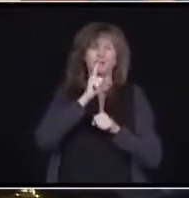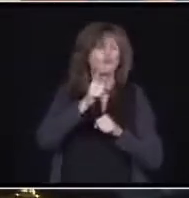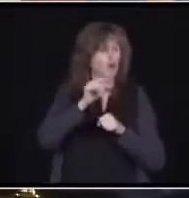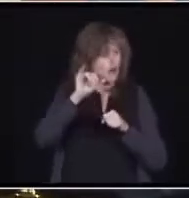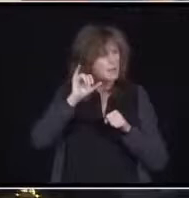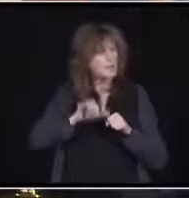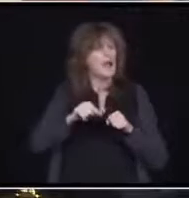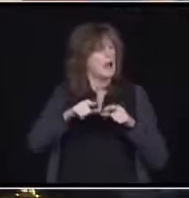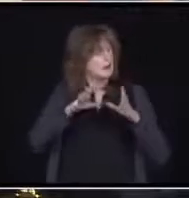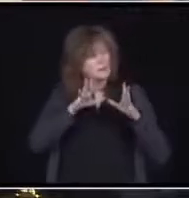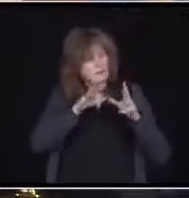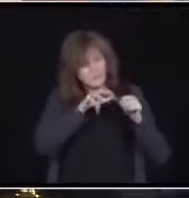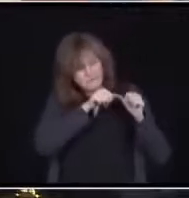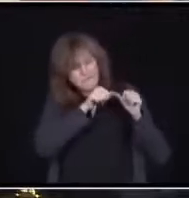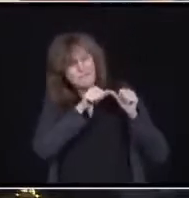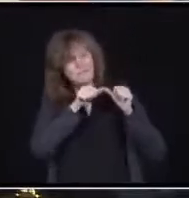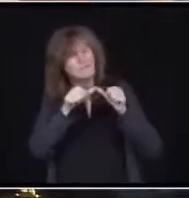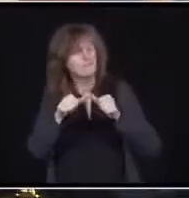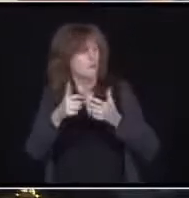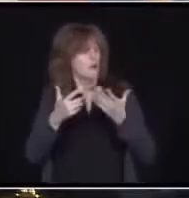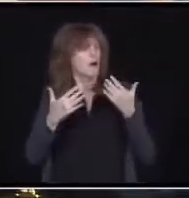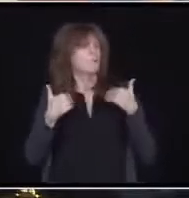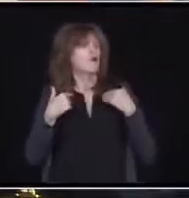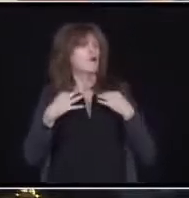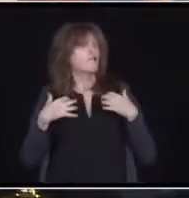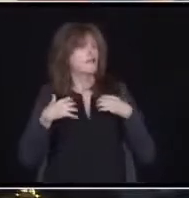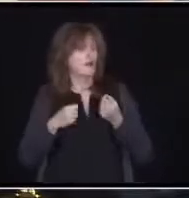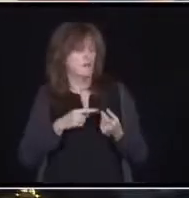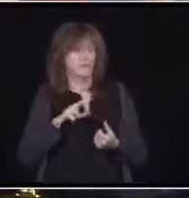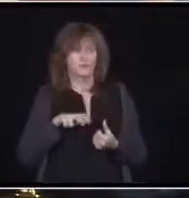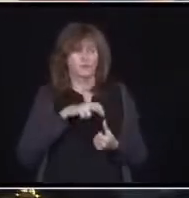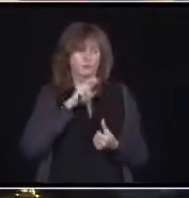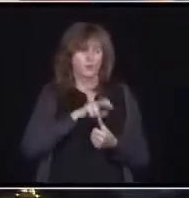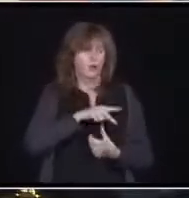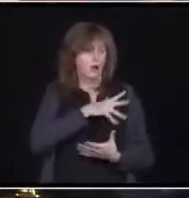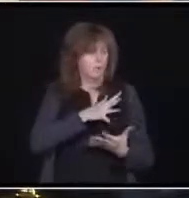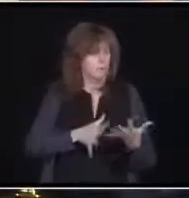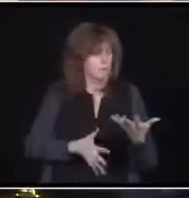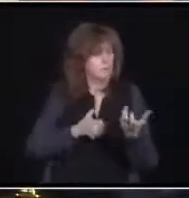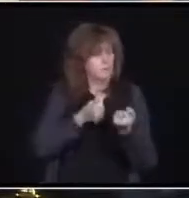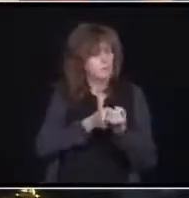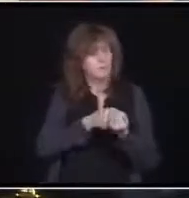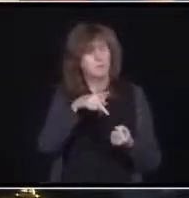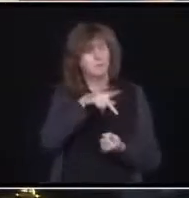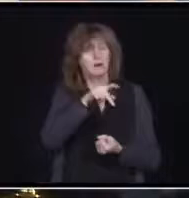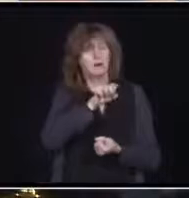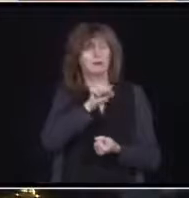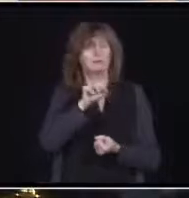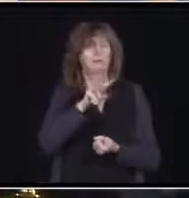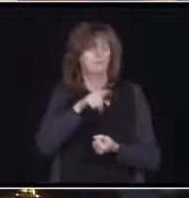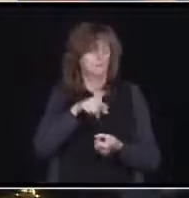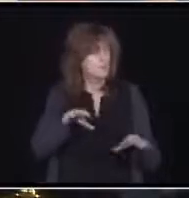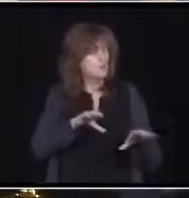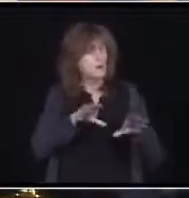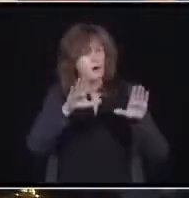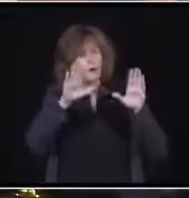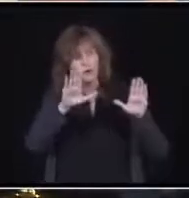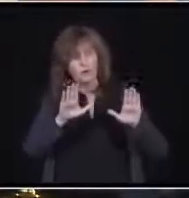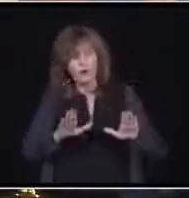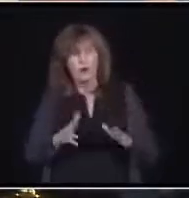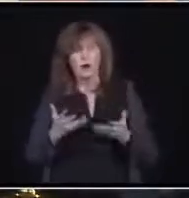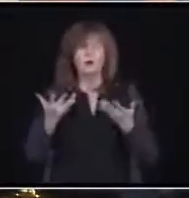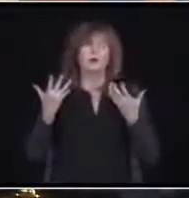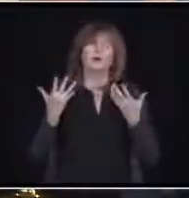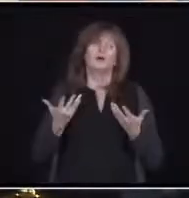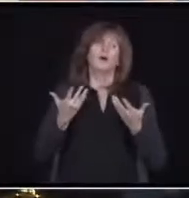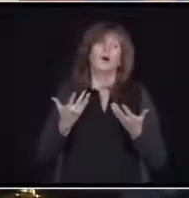champion when it comes to supporting our PSWs. And they're doing great. So actually, either Minister, because